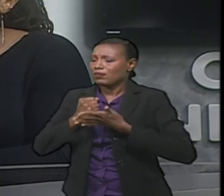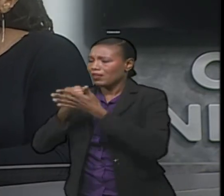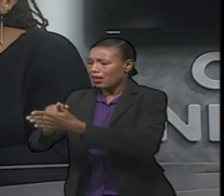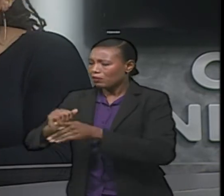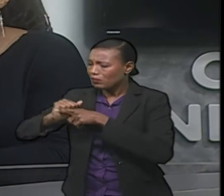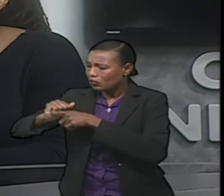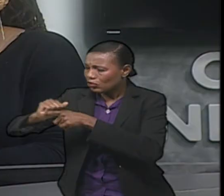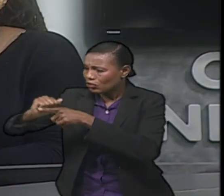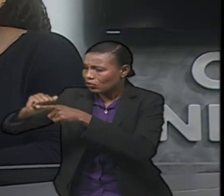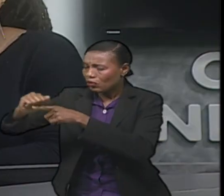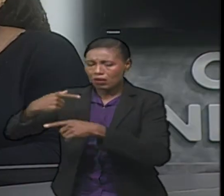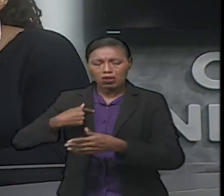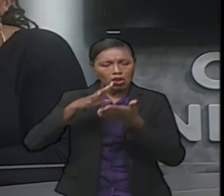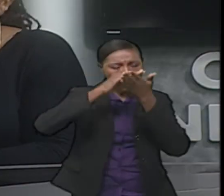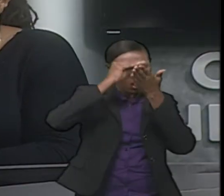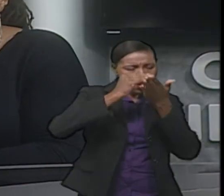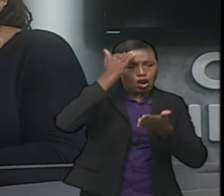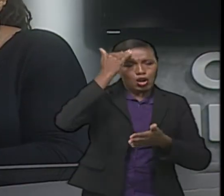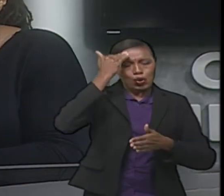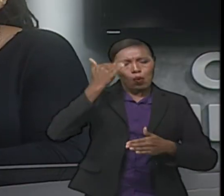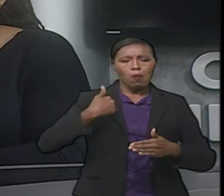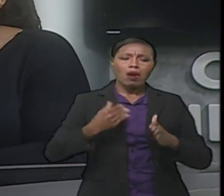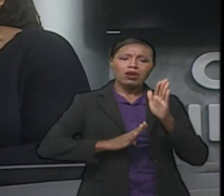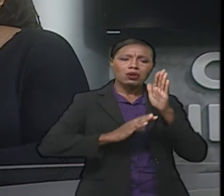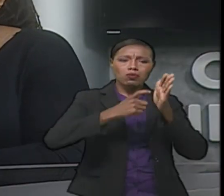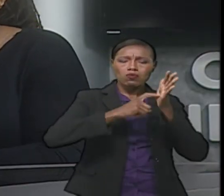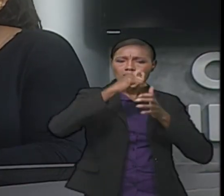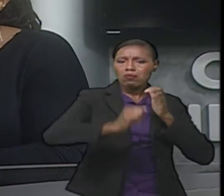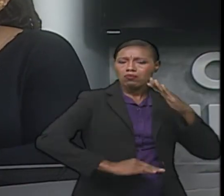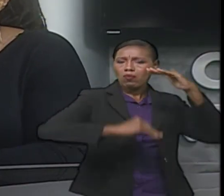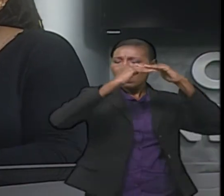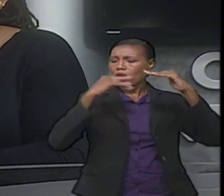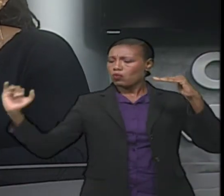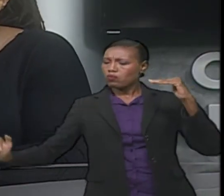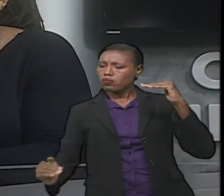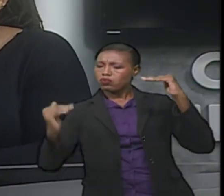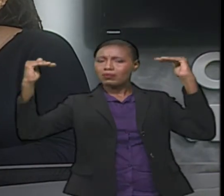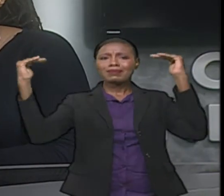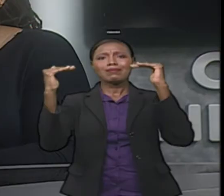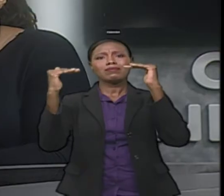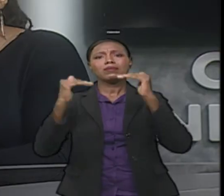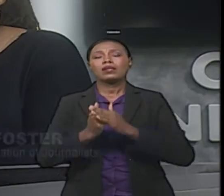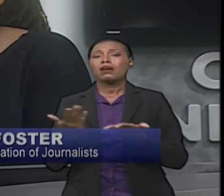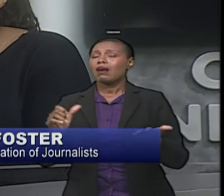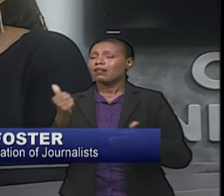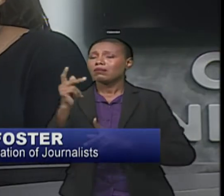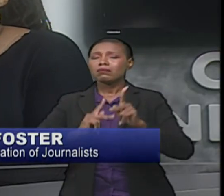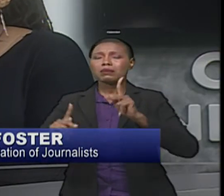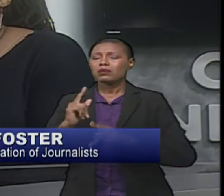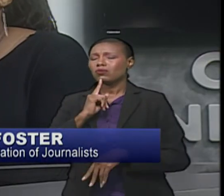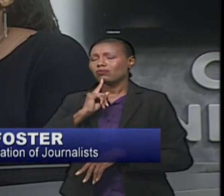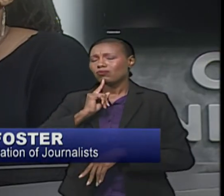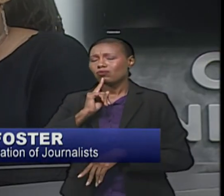making sure that he passed on the high standards that he held himself to other young journalists and reporters and announcers. So he will genuinely